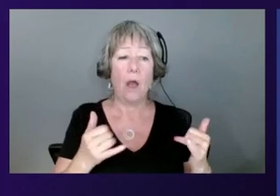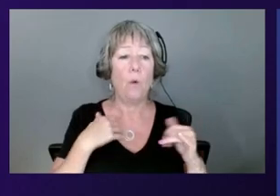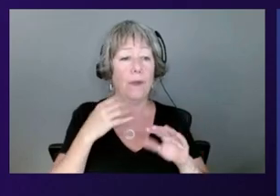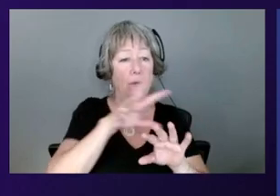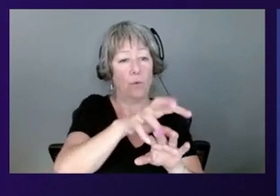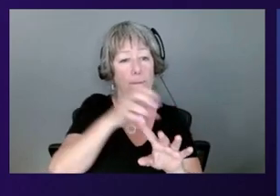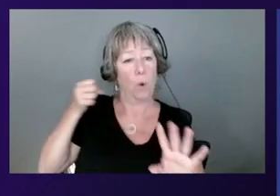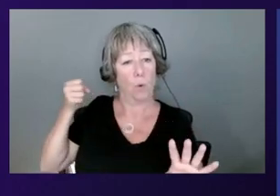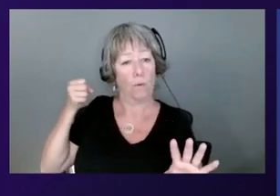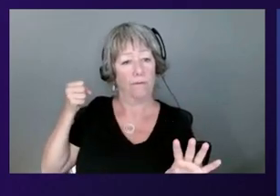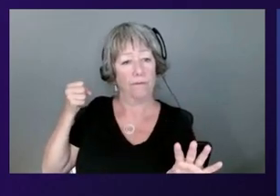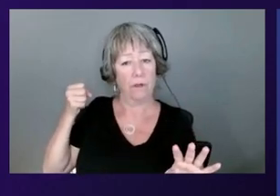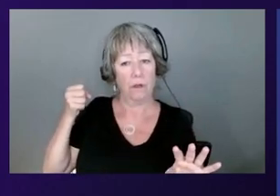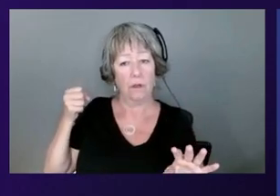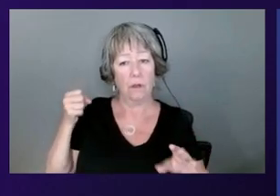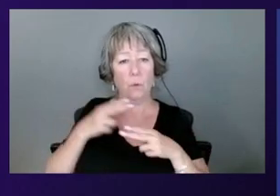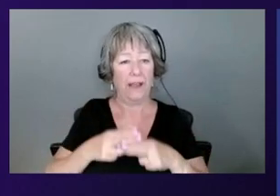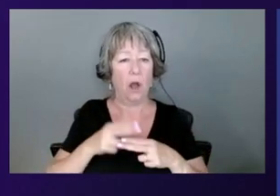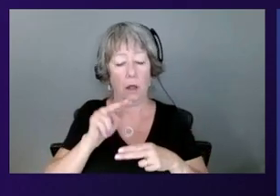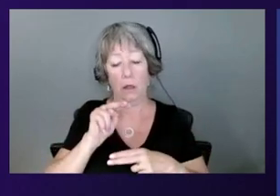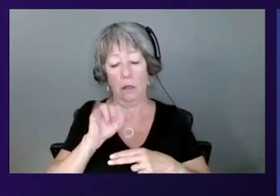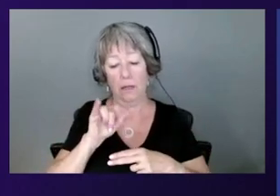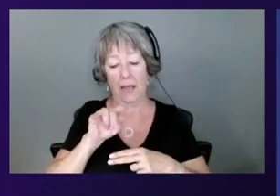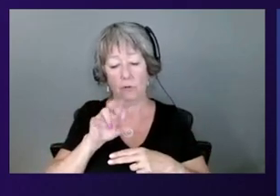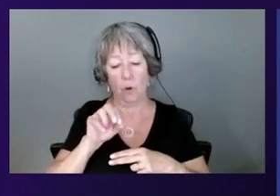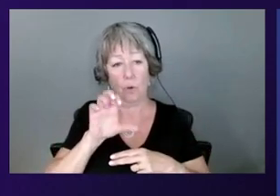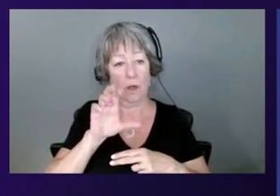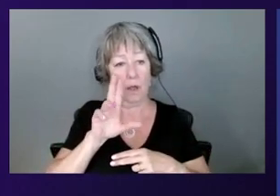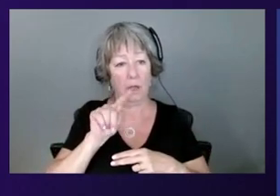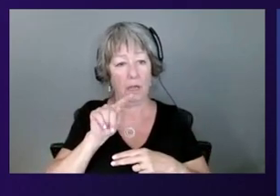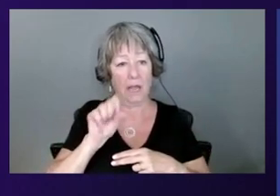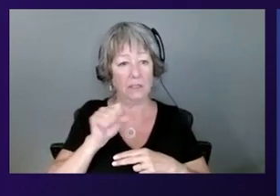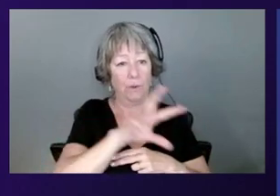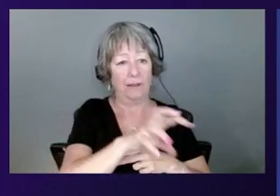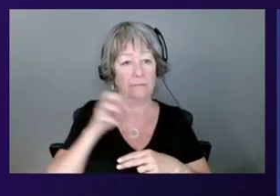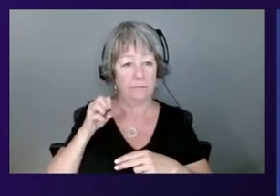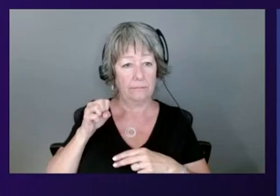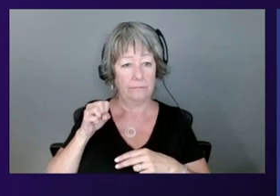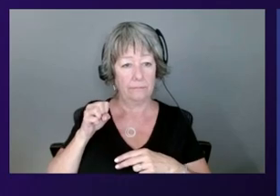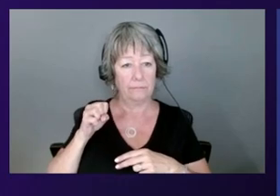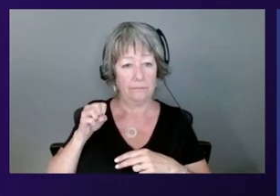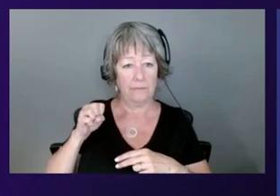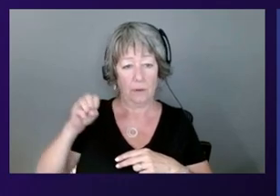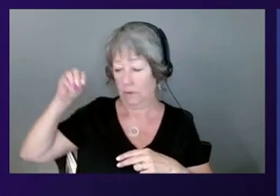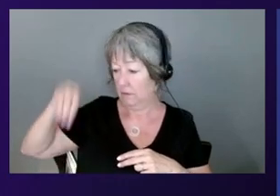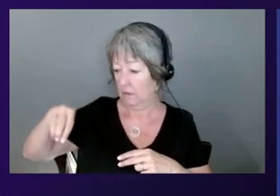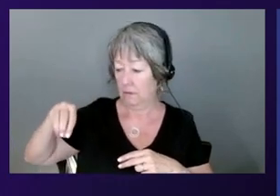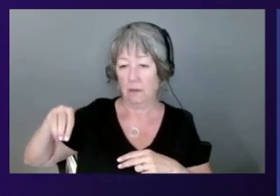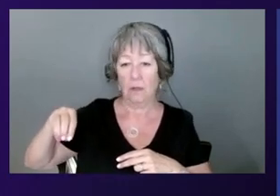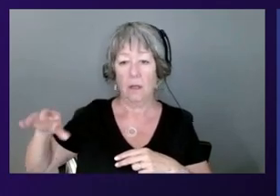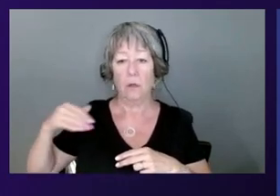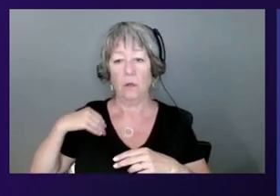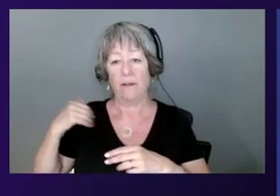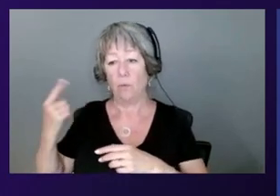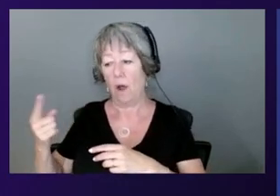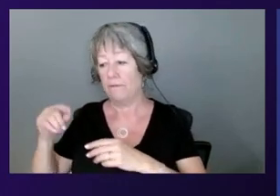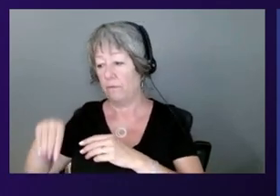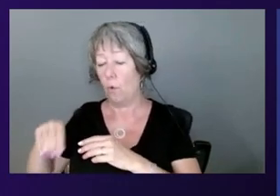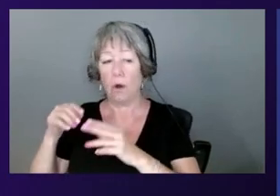which we call Nitro cuts. And so that's what Nitro cuts do. And you have a Nitro cut for networking, you have a Nitro cut for storage,